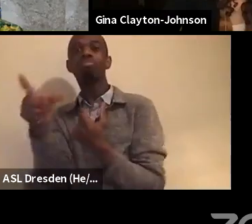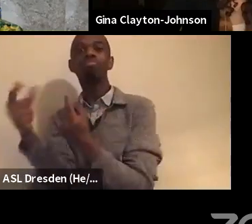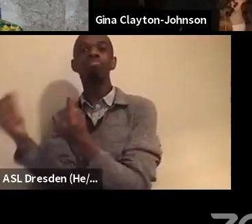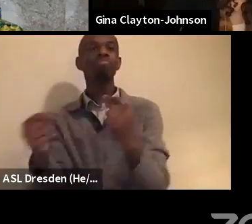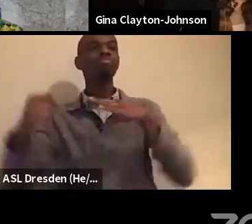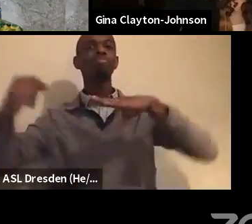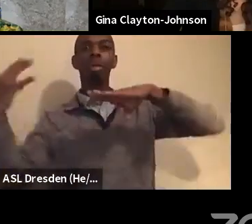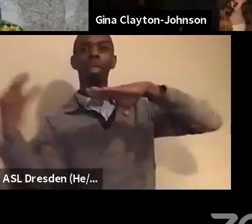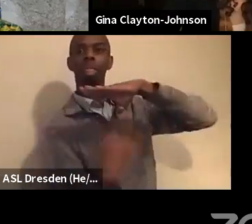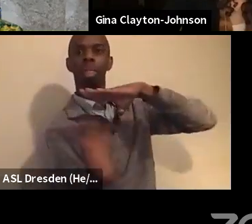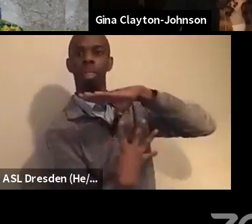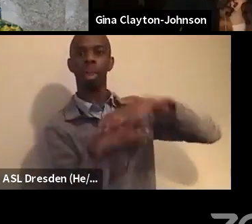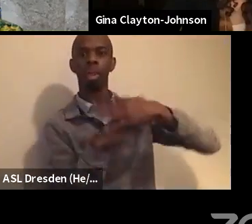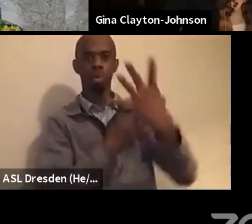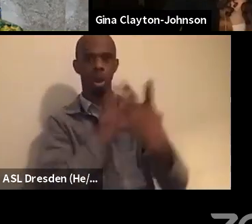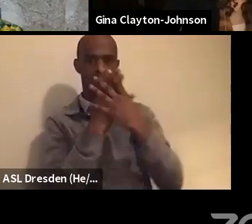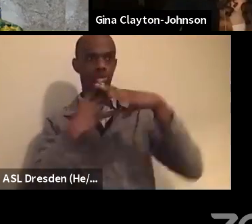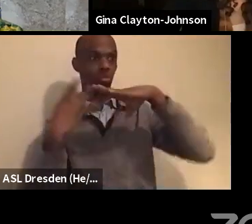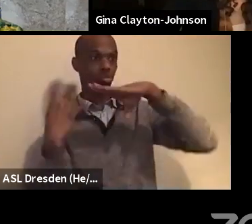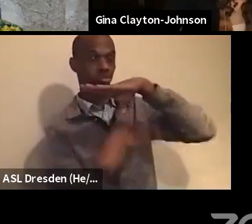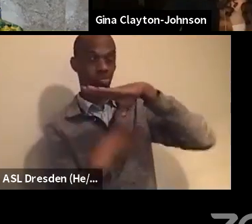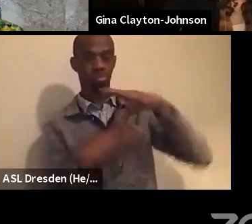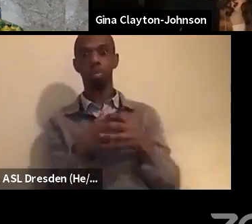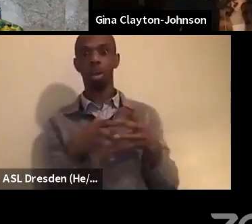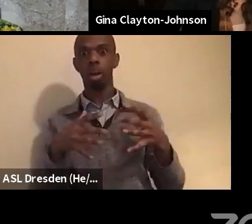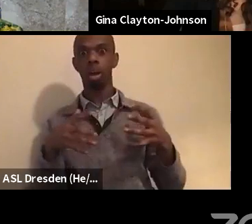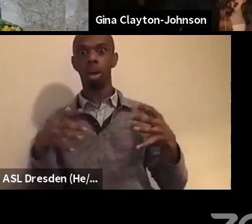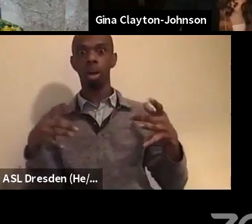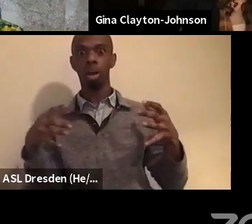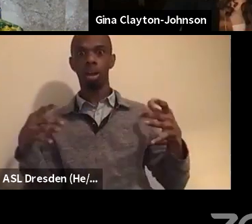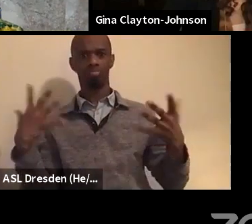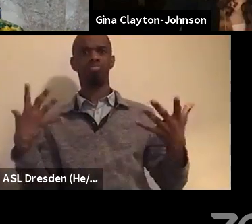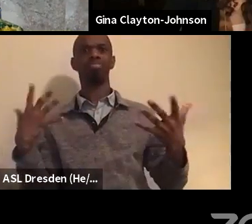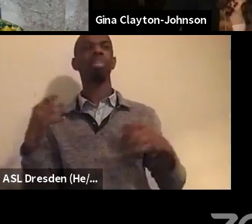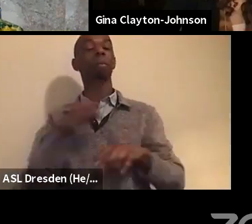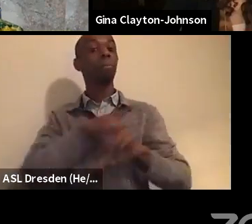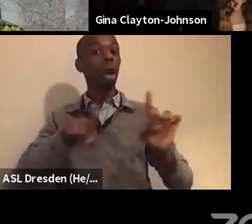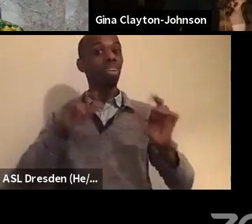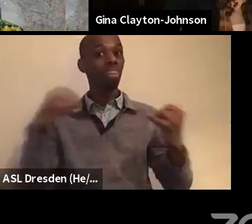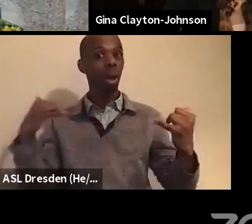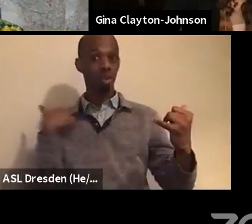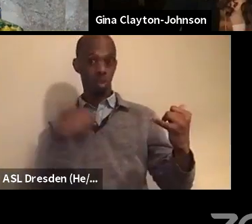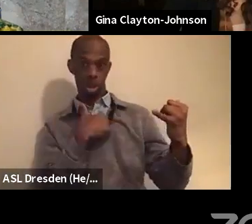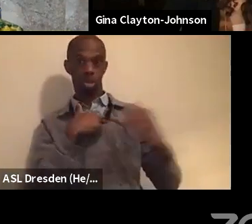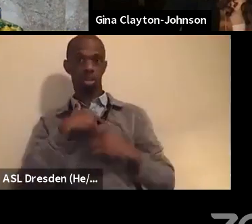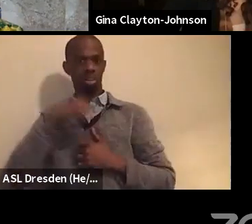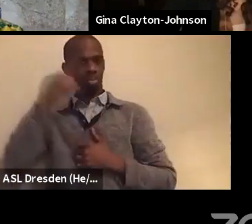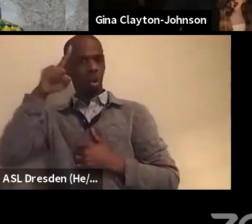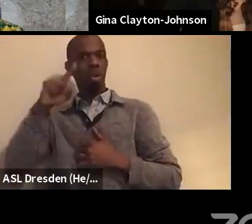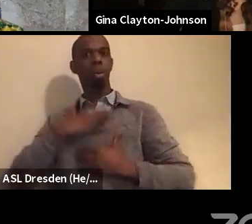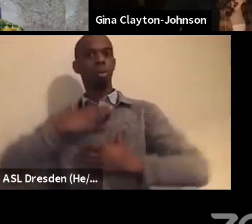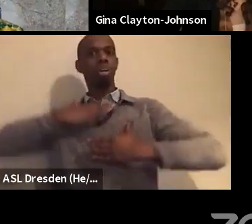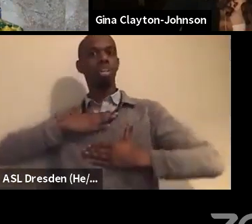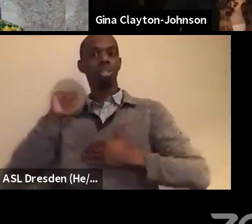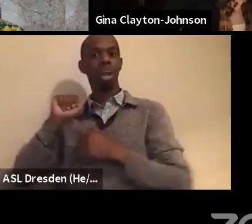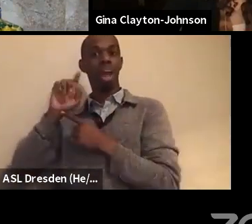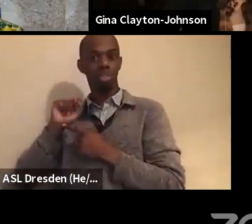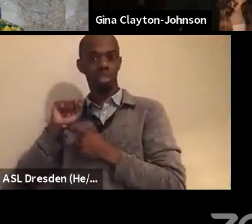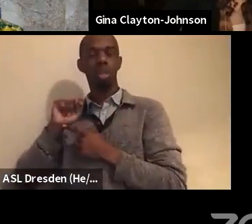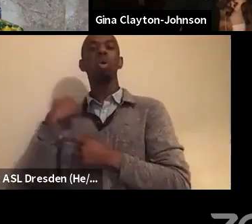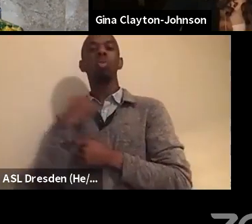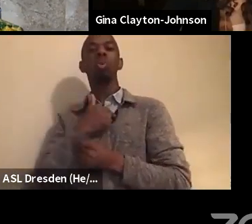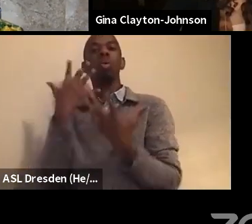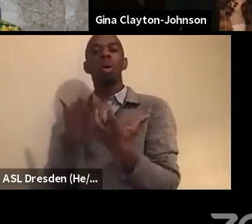The Breathe Act is trying to invest in life and reimagining. And so I want to